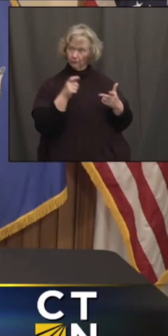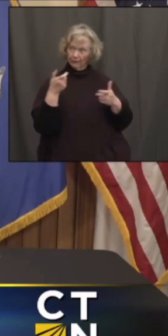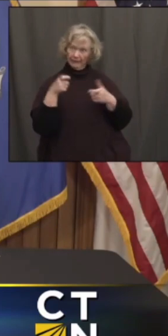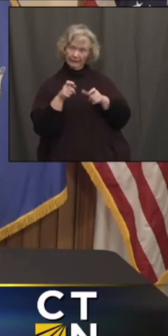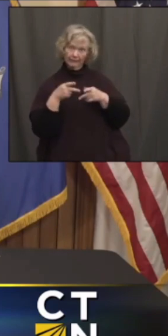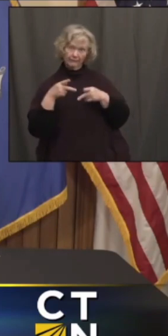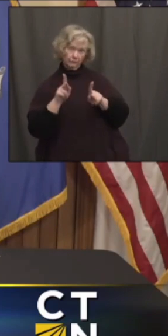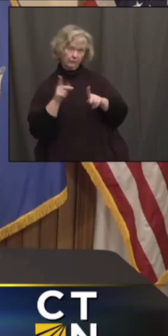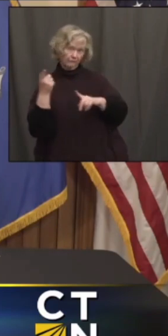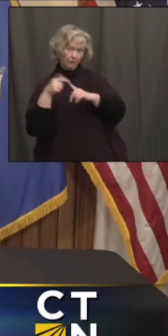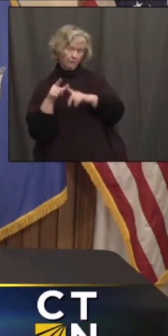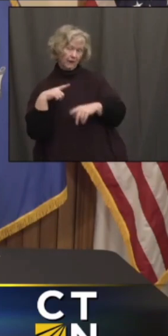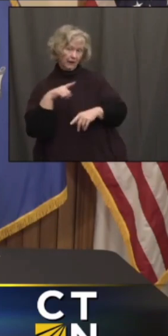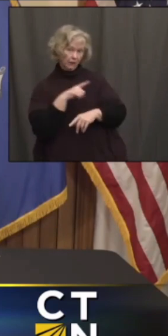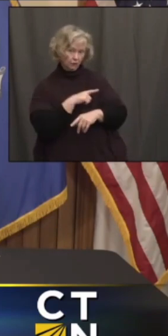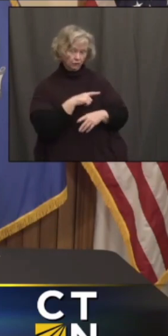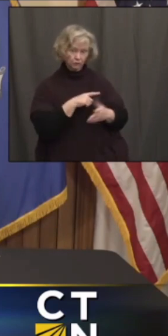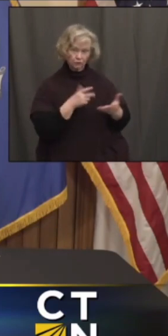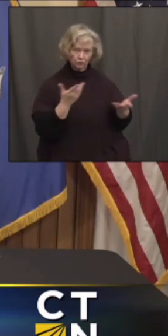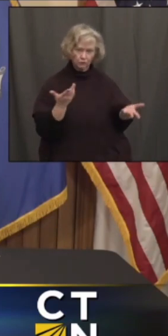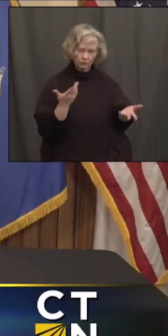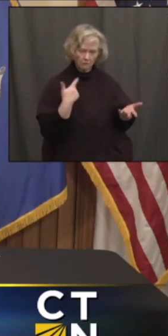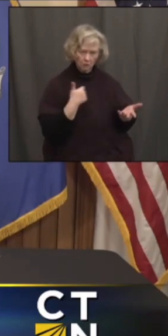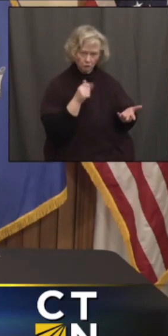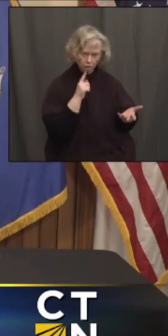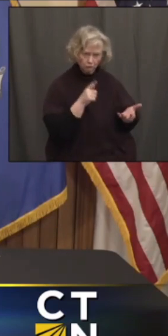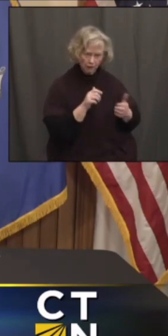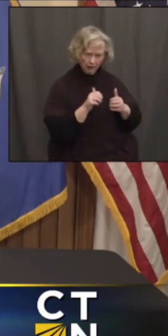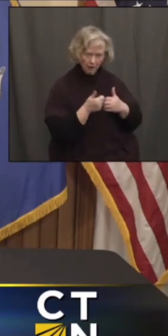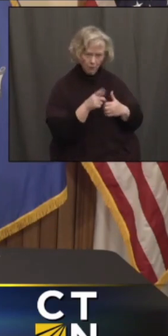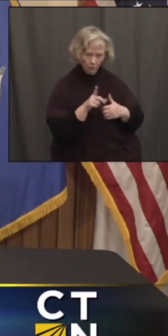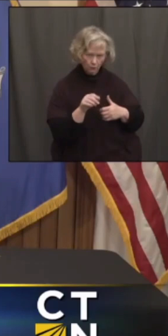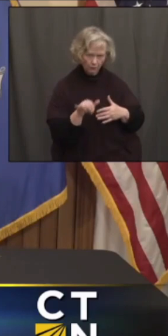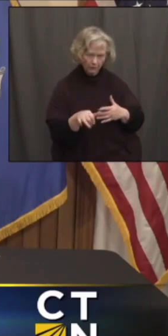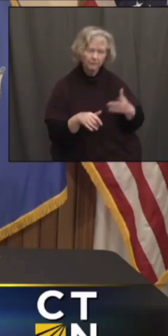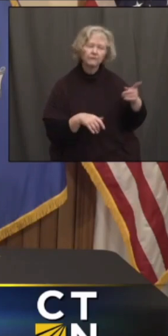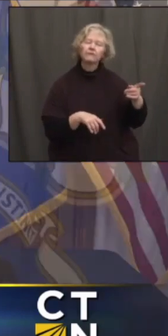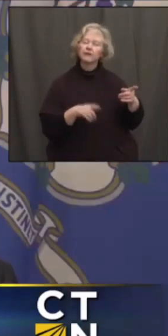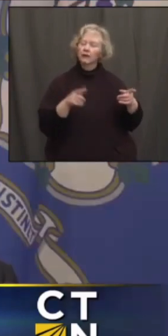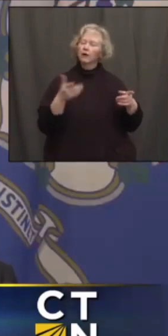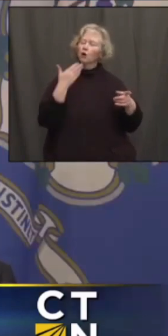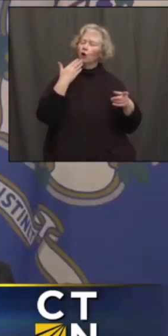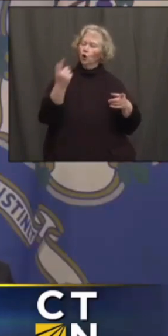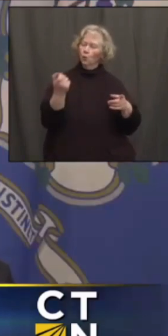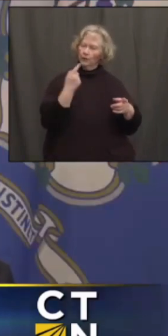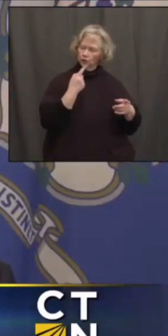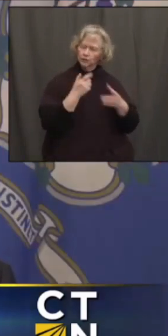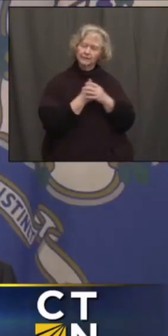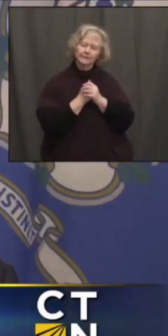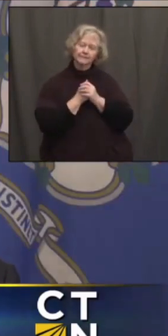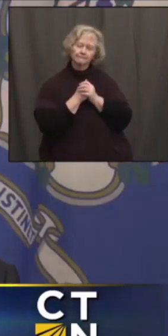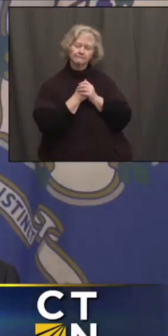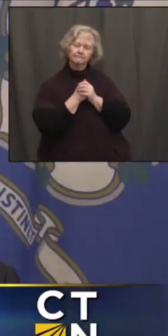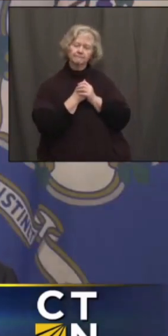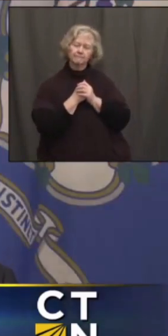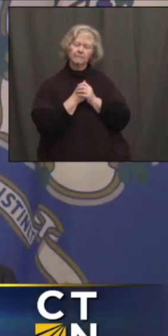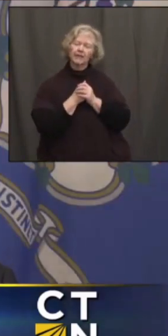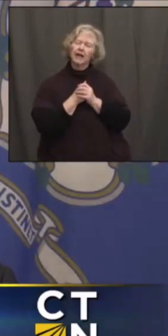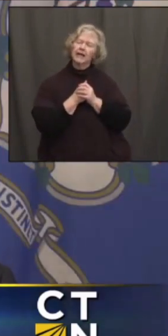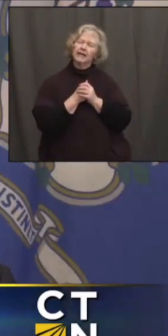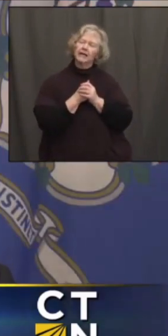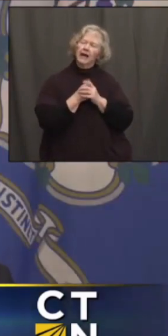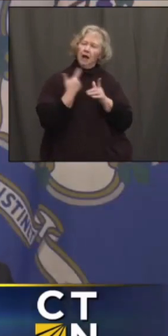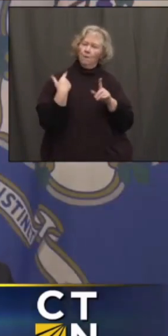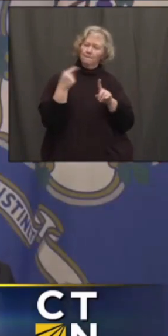executive or an emergency declaration, I'm not quite sure you can do that. Yeah, Paul, that's a good question. The other thing I'd say on the testing is